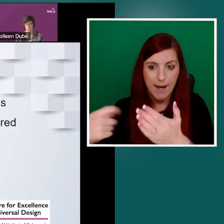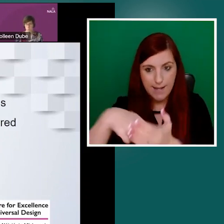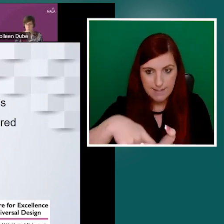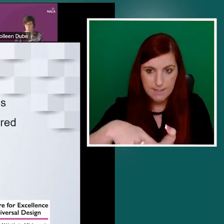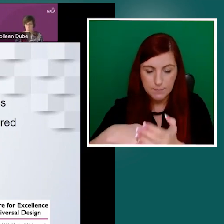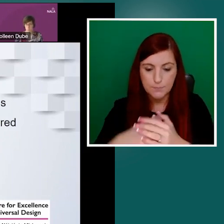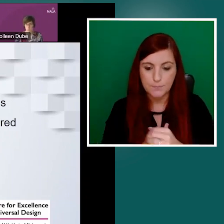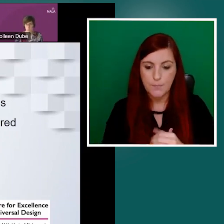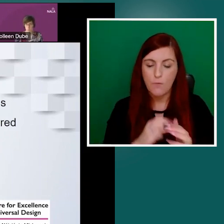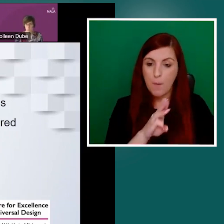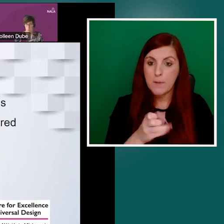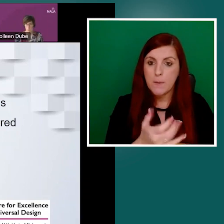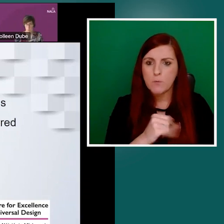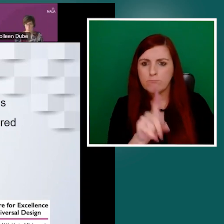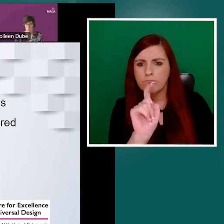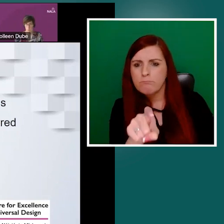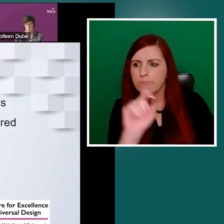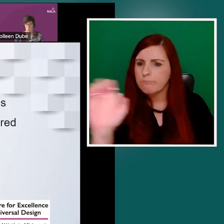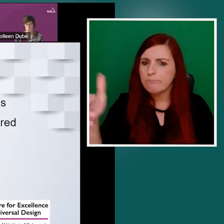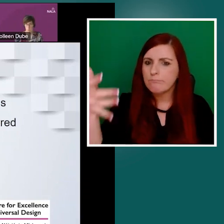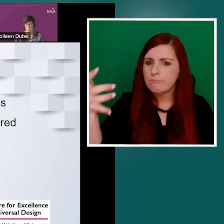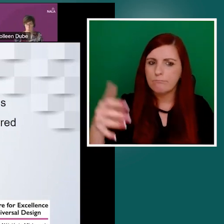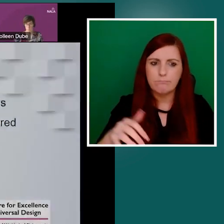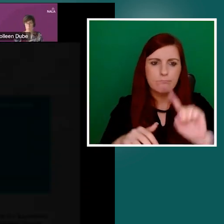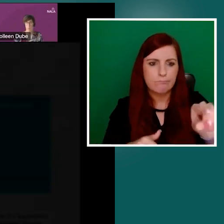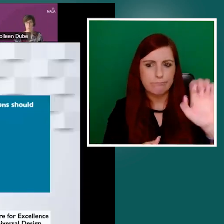of knowledge and information. So next slide.